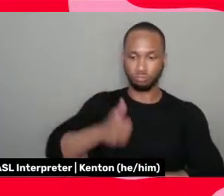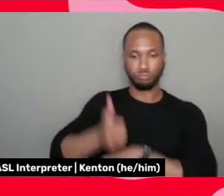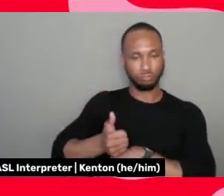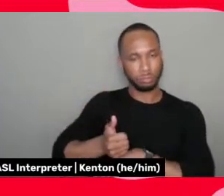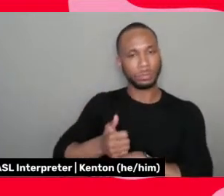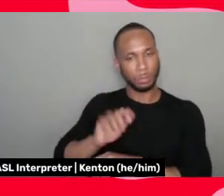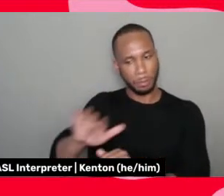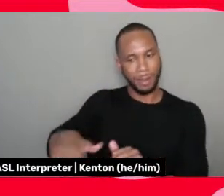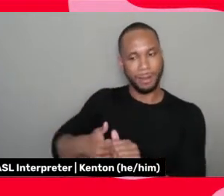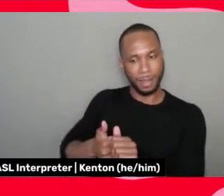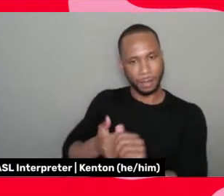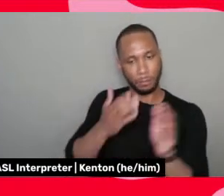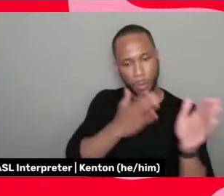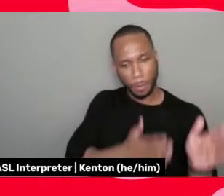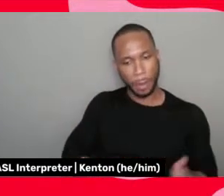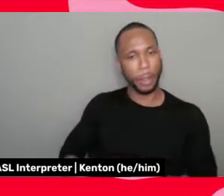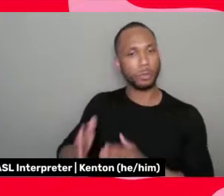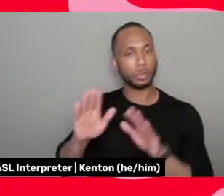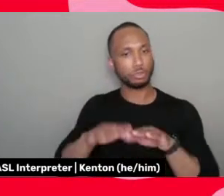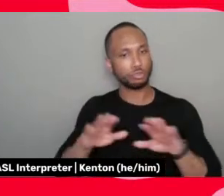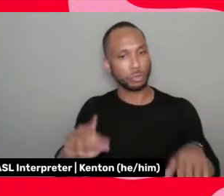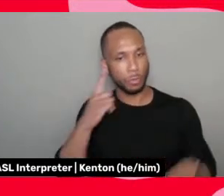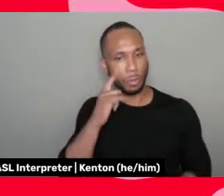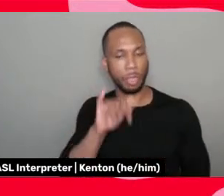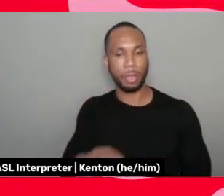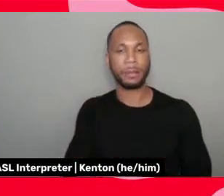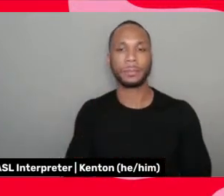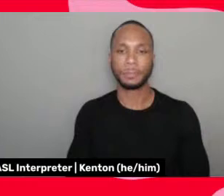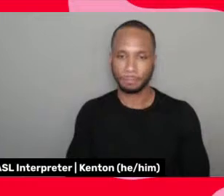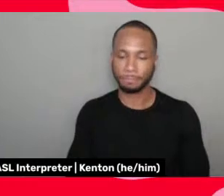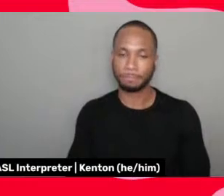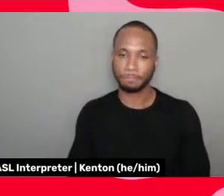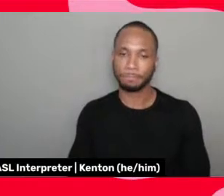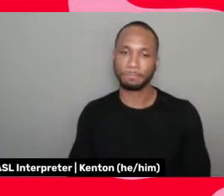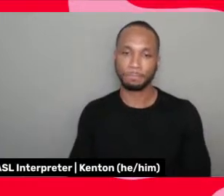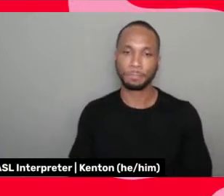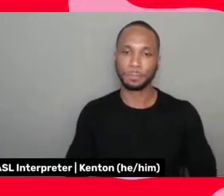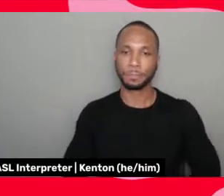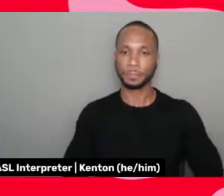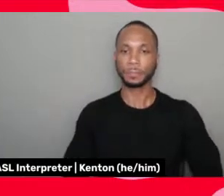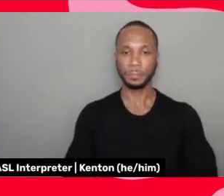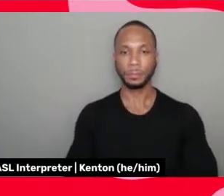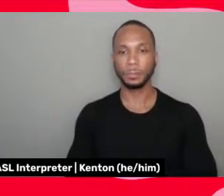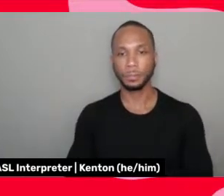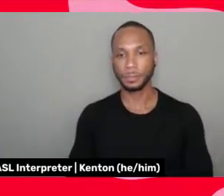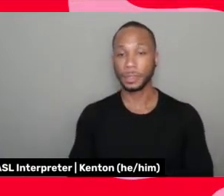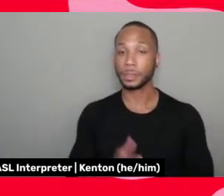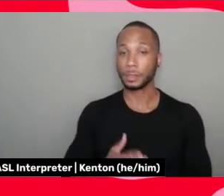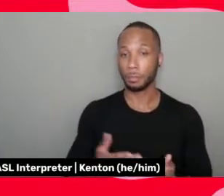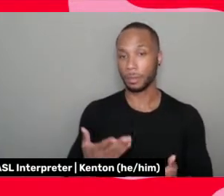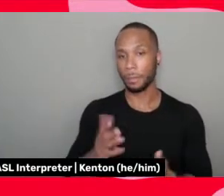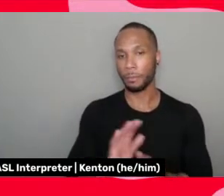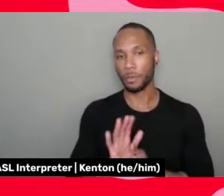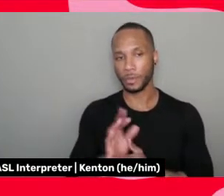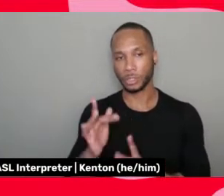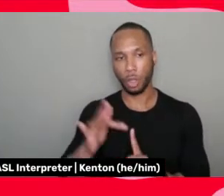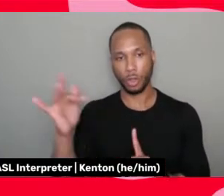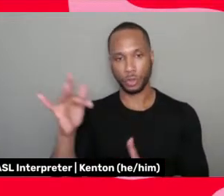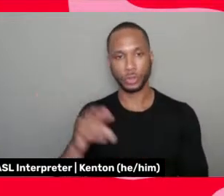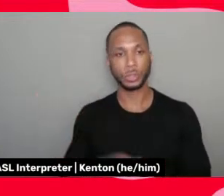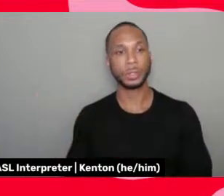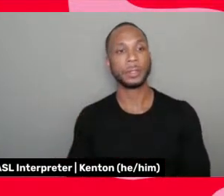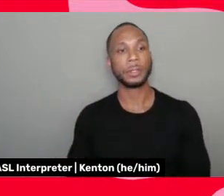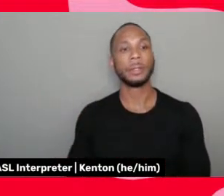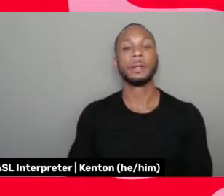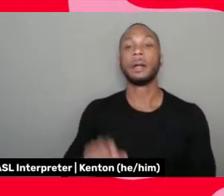really preparing our, our children for is that aspect. And some of them are going to be stars. If you